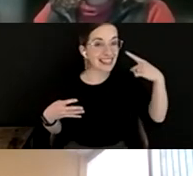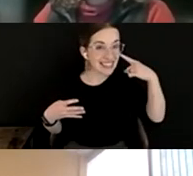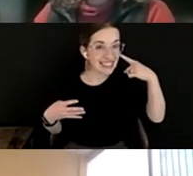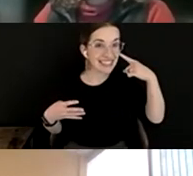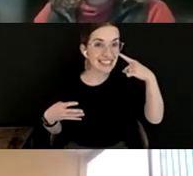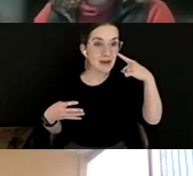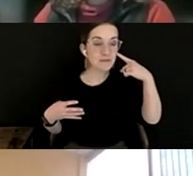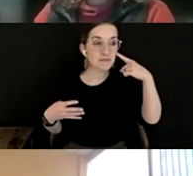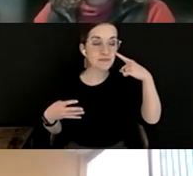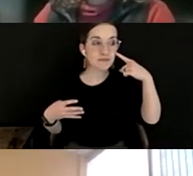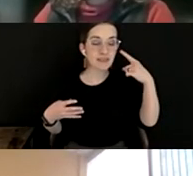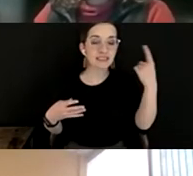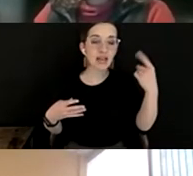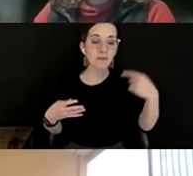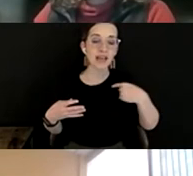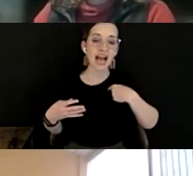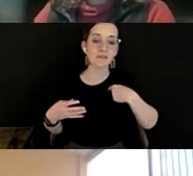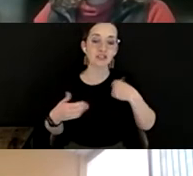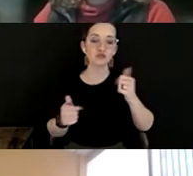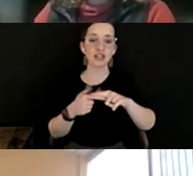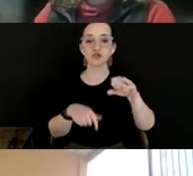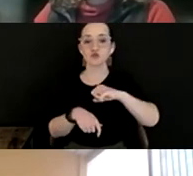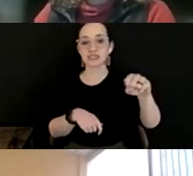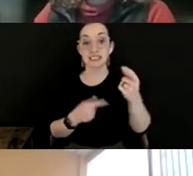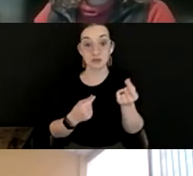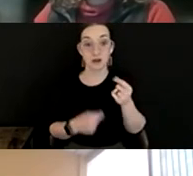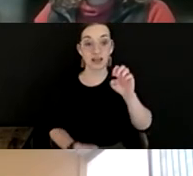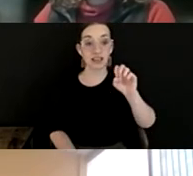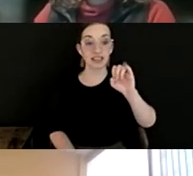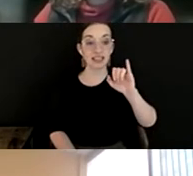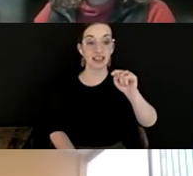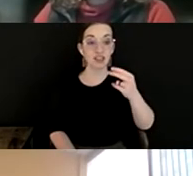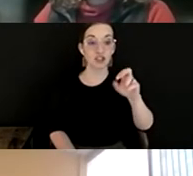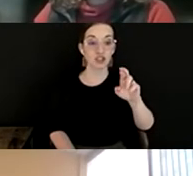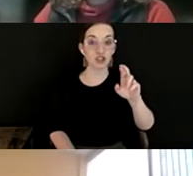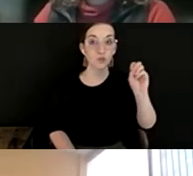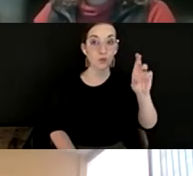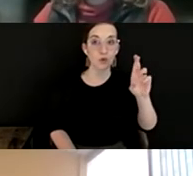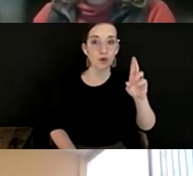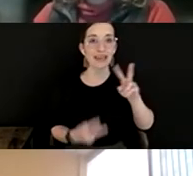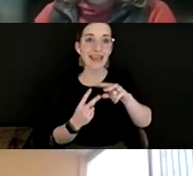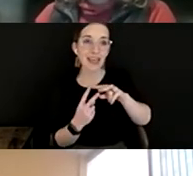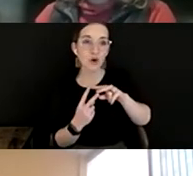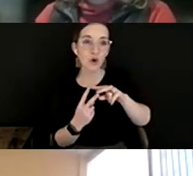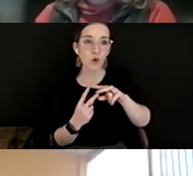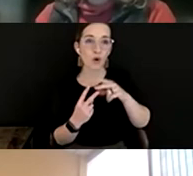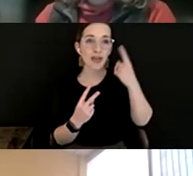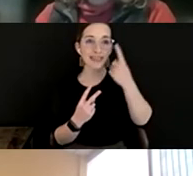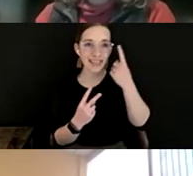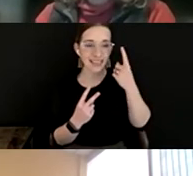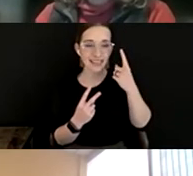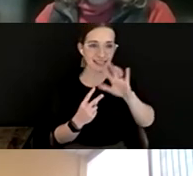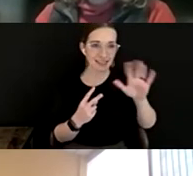one of the things I've been working to resist is either or thinking and instead and thinking. And so,